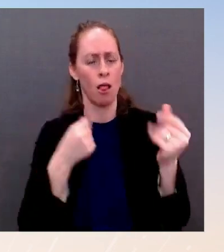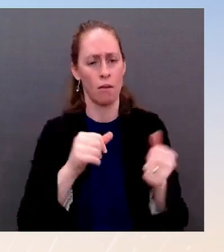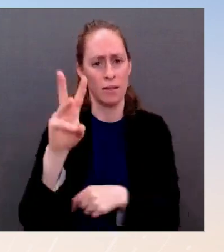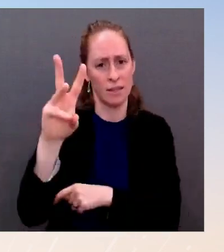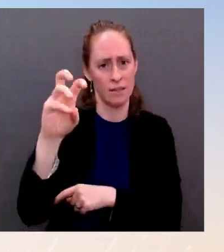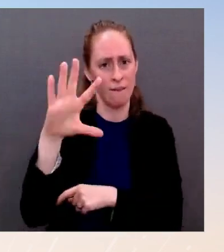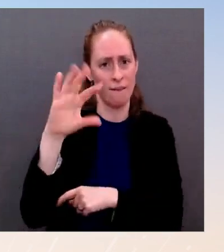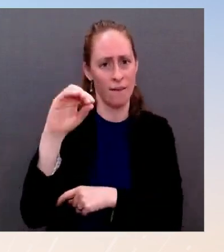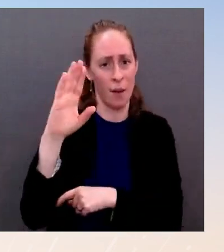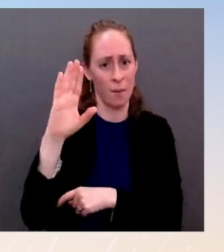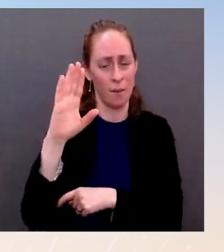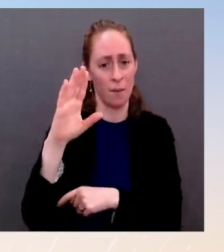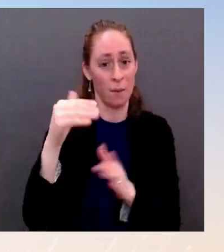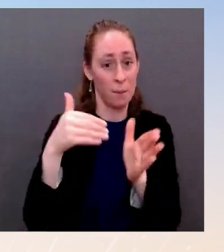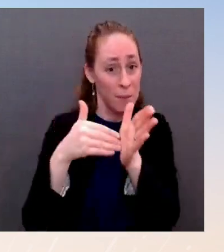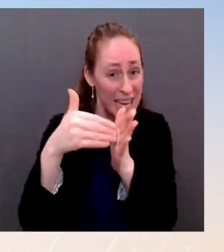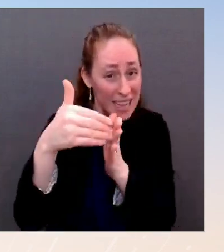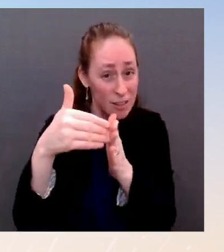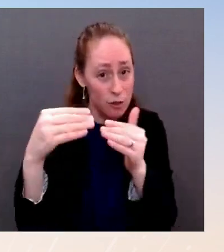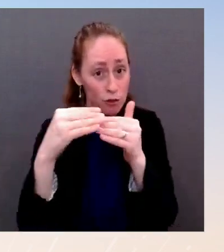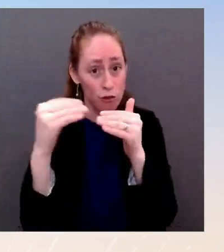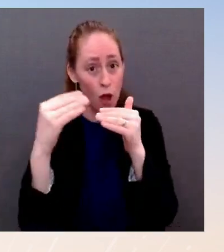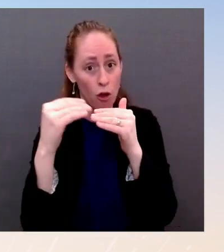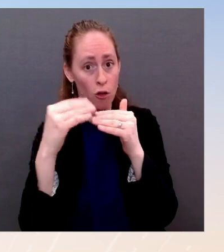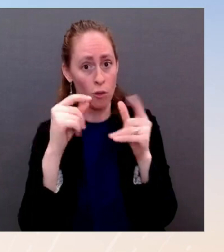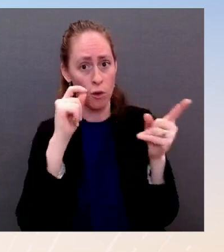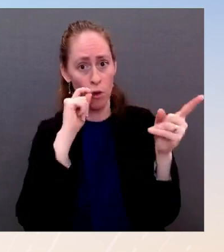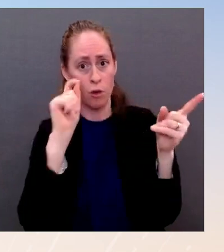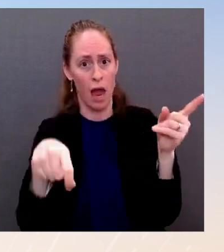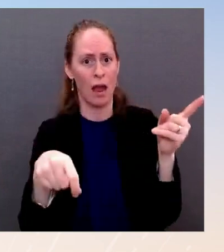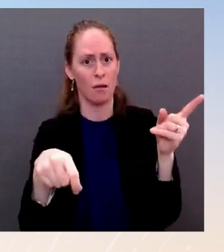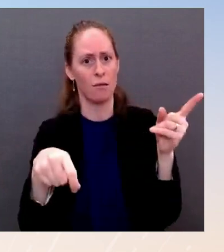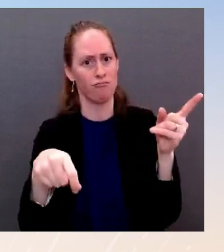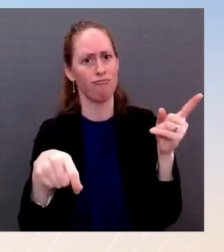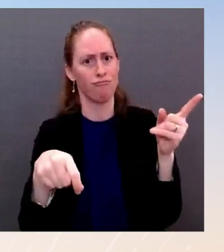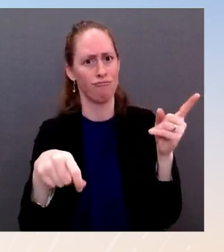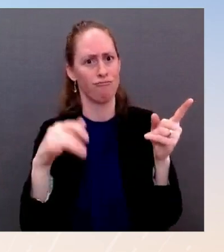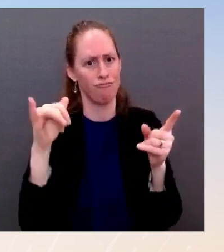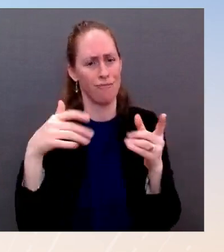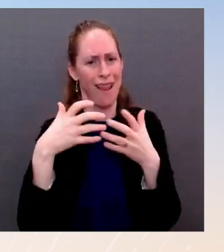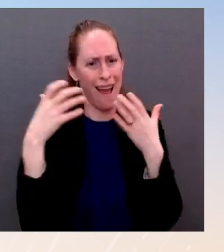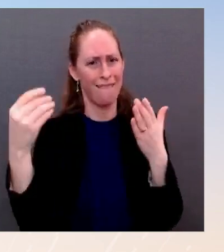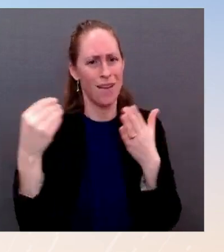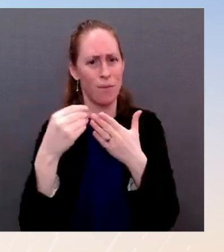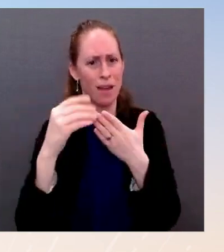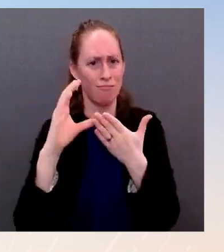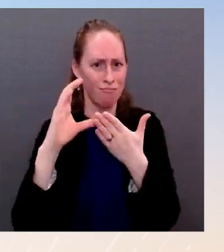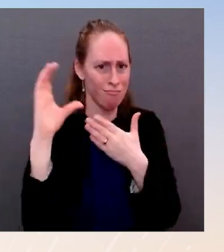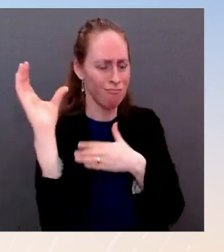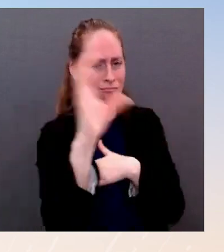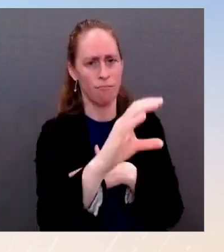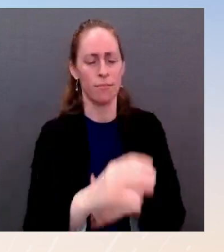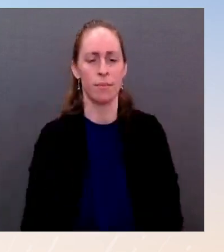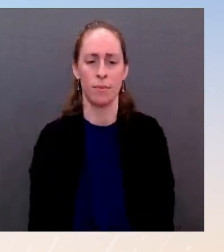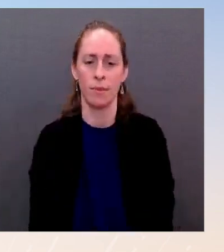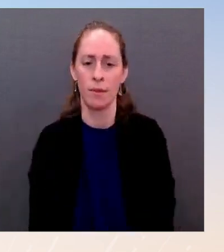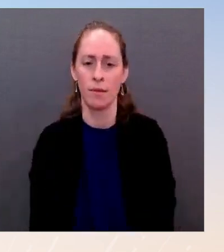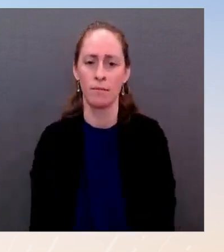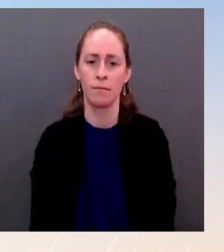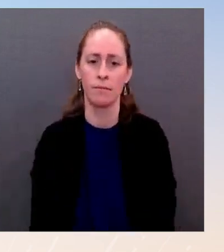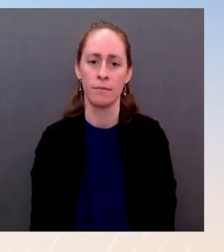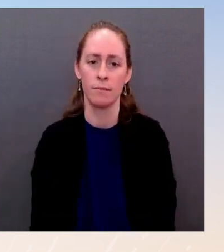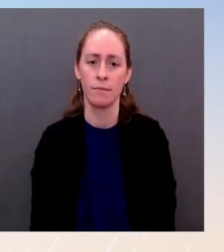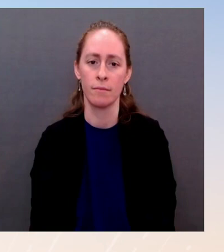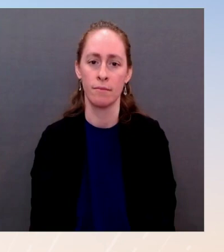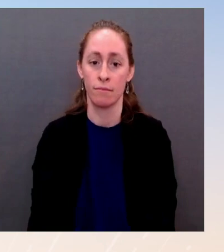year at any time. And that began more than a year ago under the presidency of Joe Biden. Second, we have made good